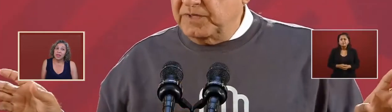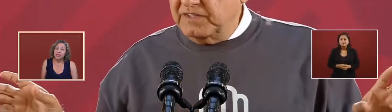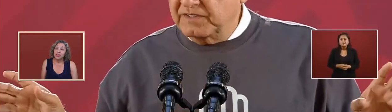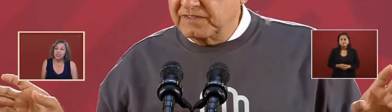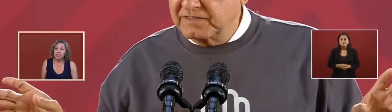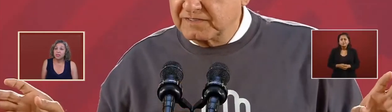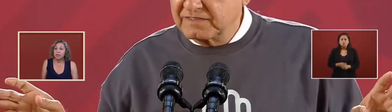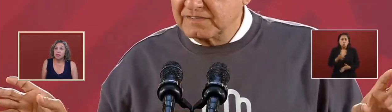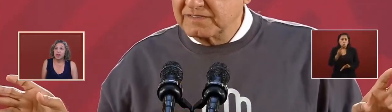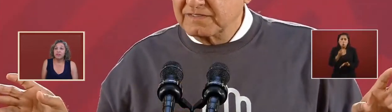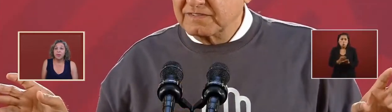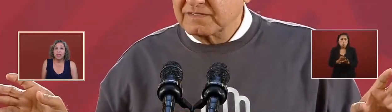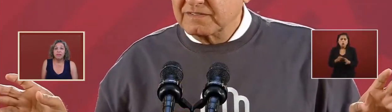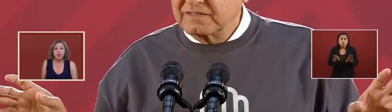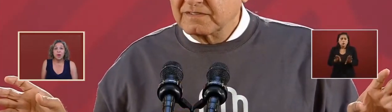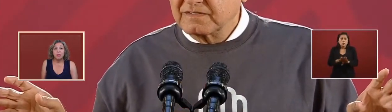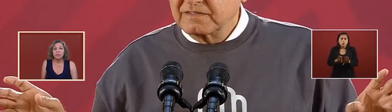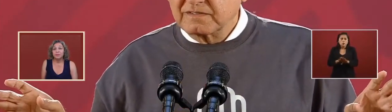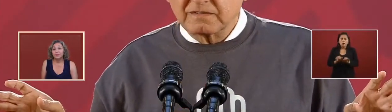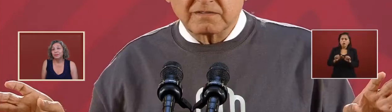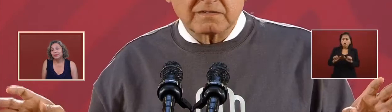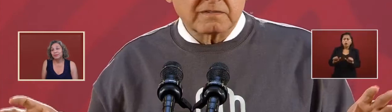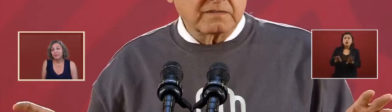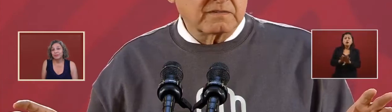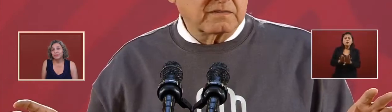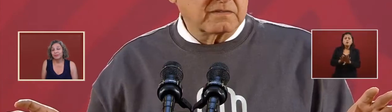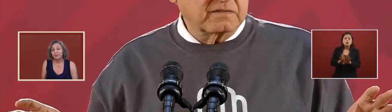it's just a matter of behaving well